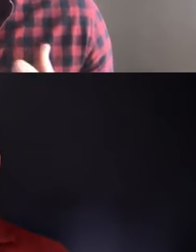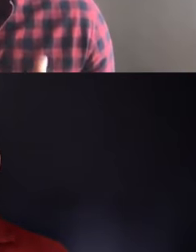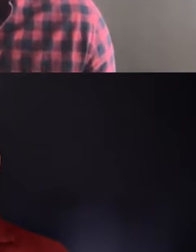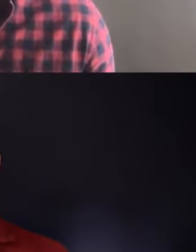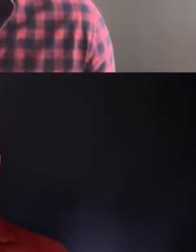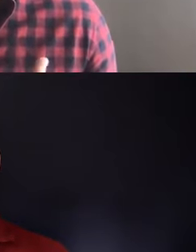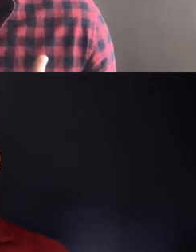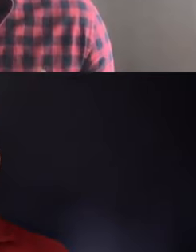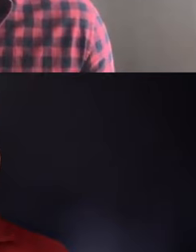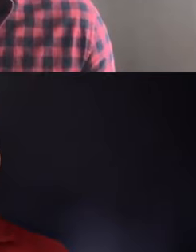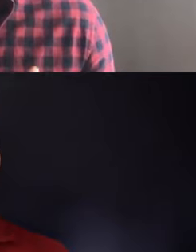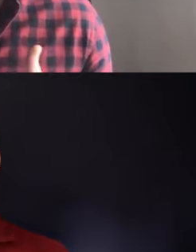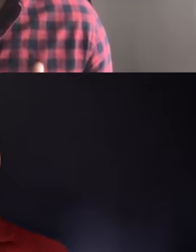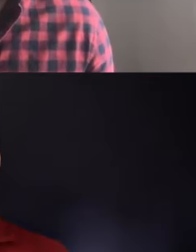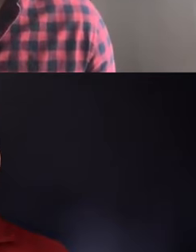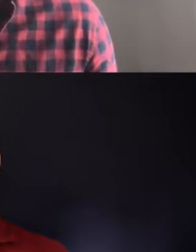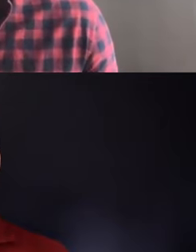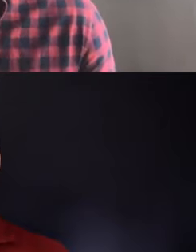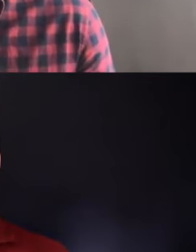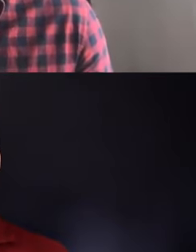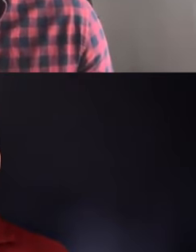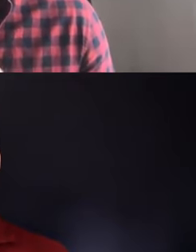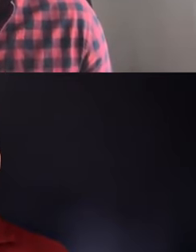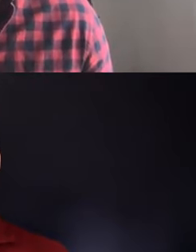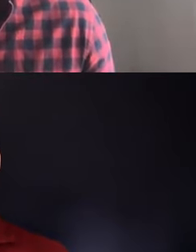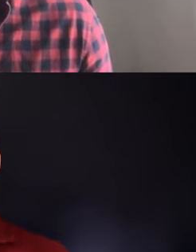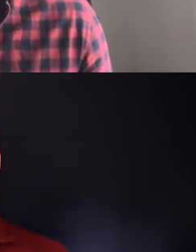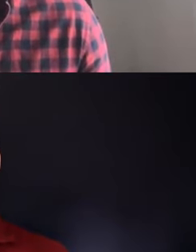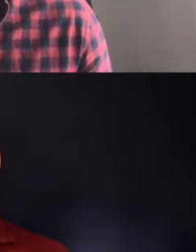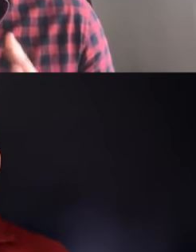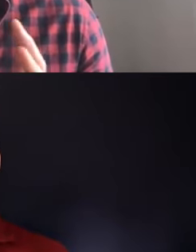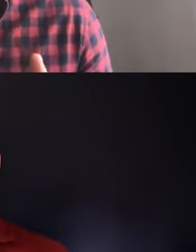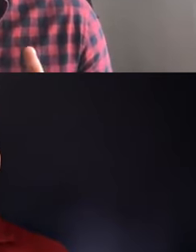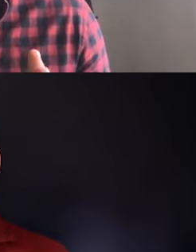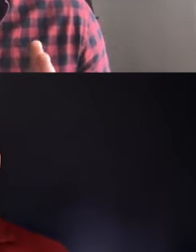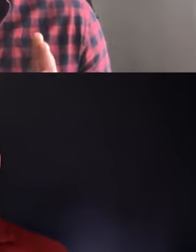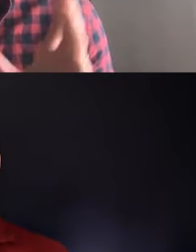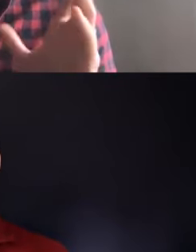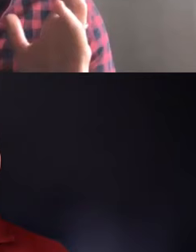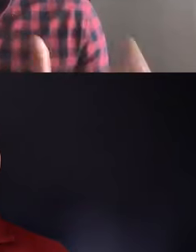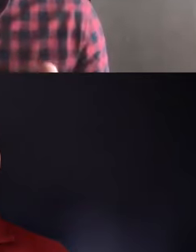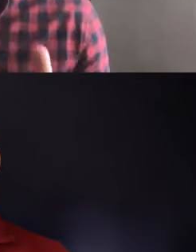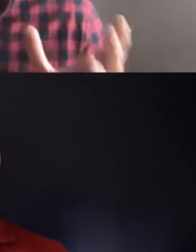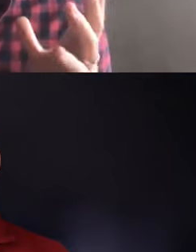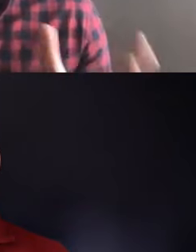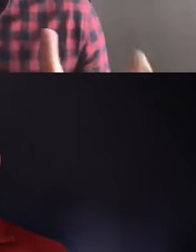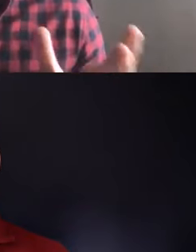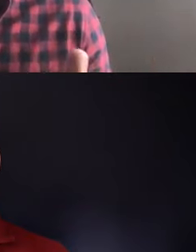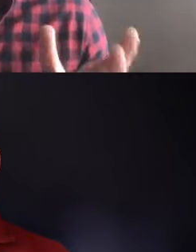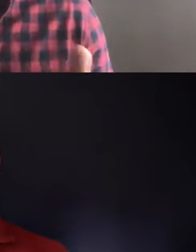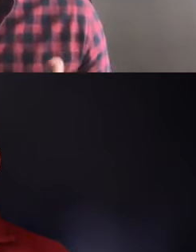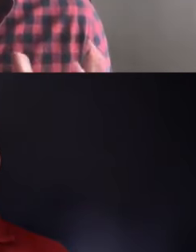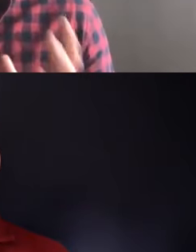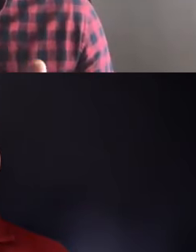This ability of Gladys is to pivot between micro and macroscopic perspectives, so between theoretical and what